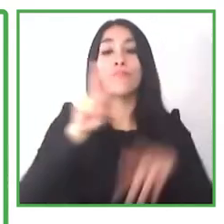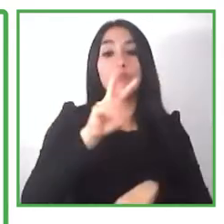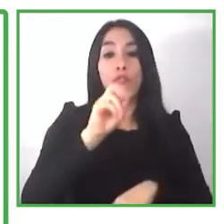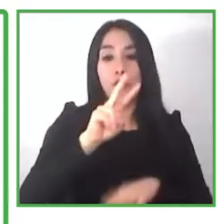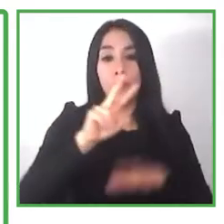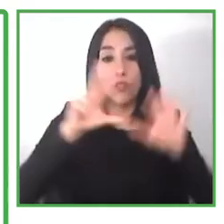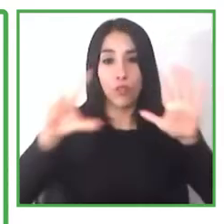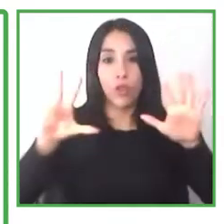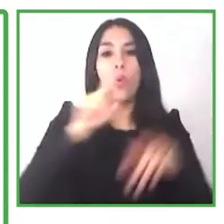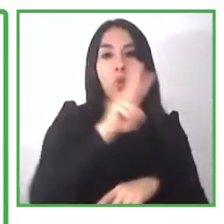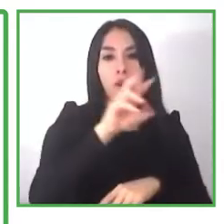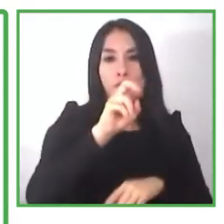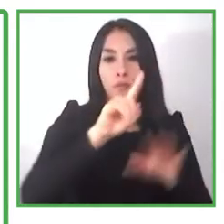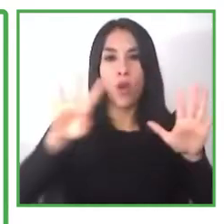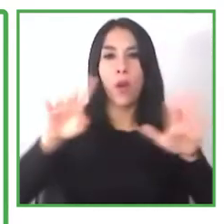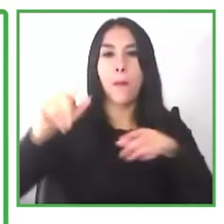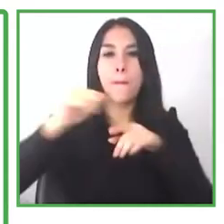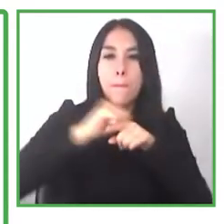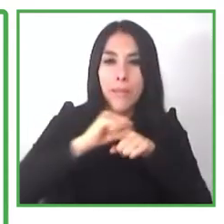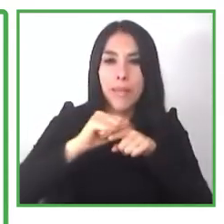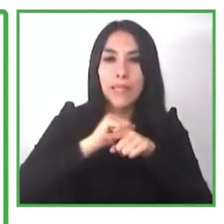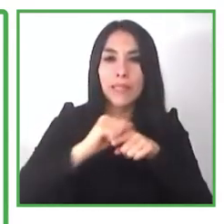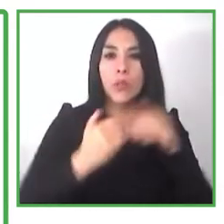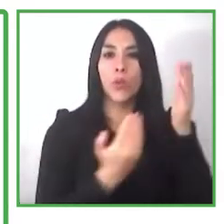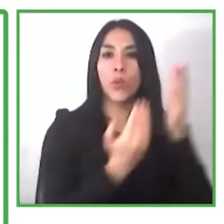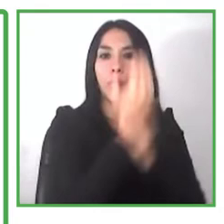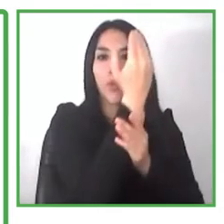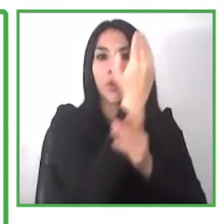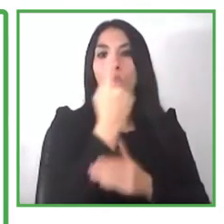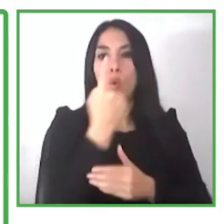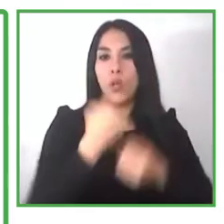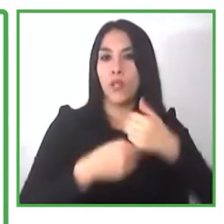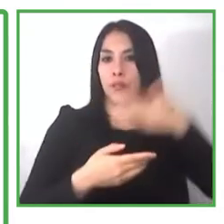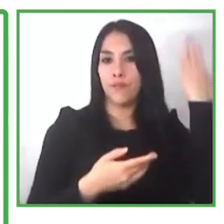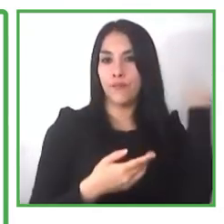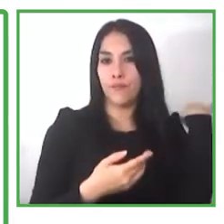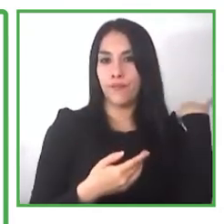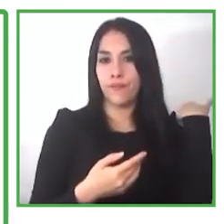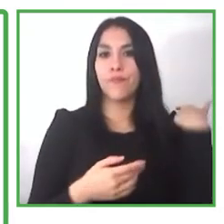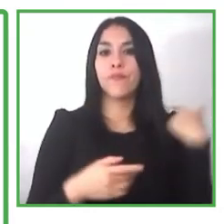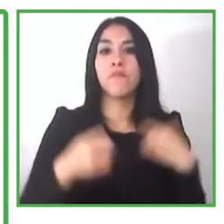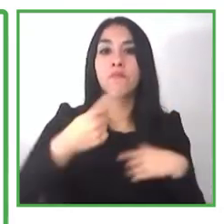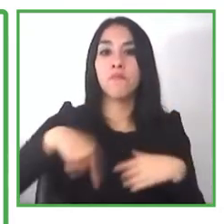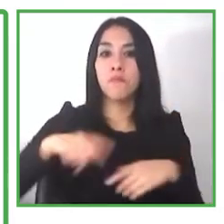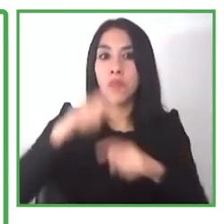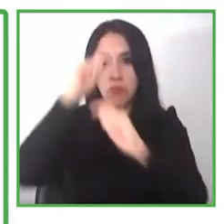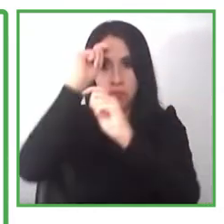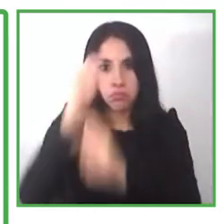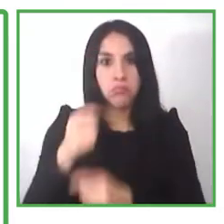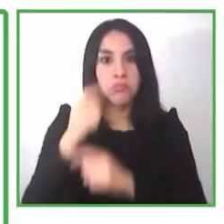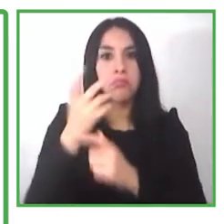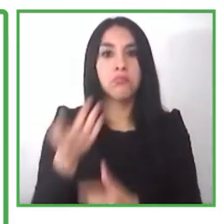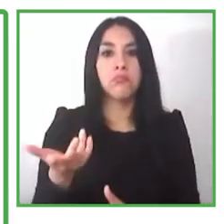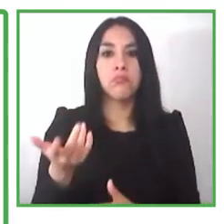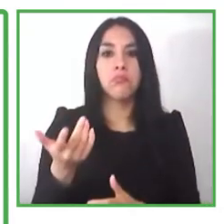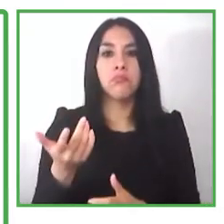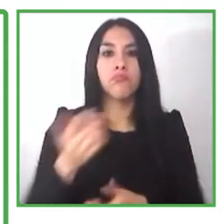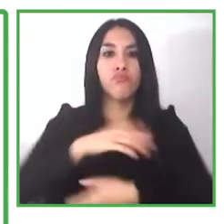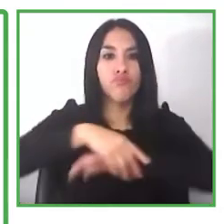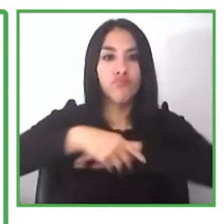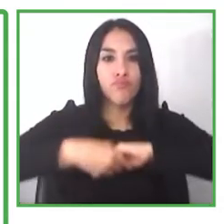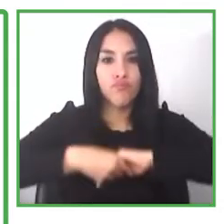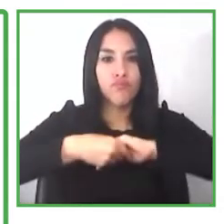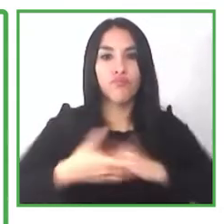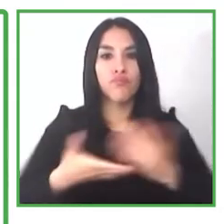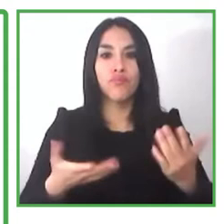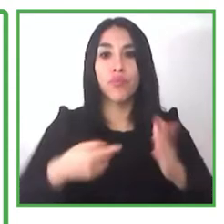we were recognized as a partner of the zero project um in terms of uh giving you a background around